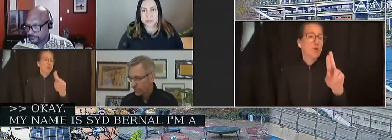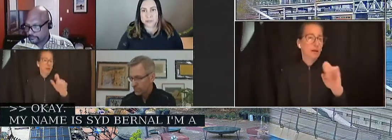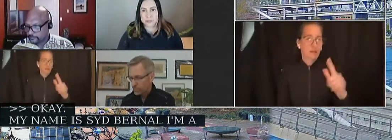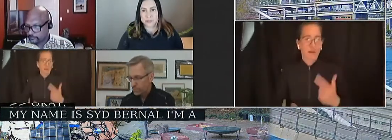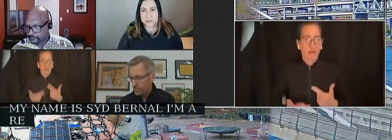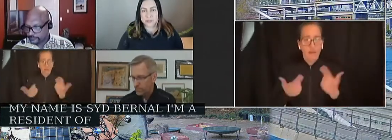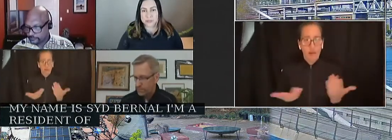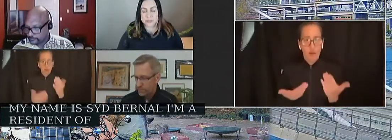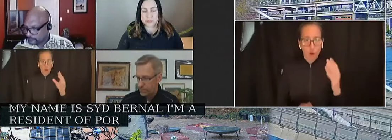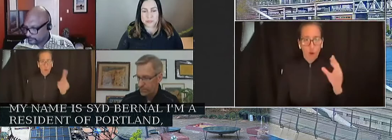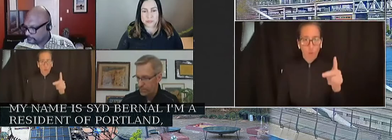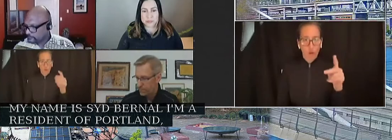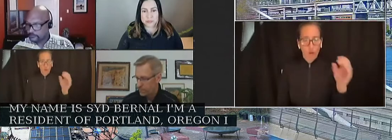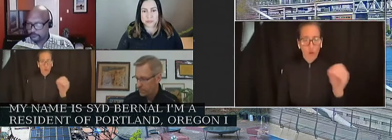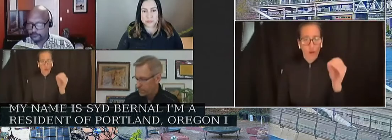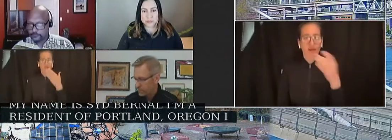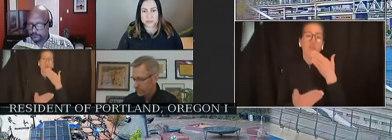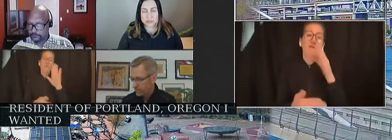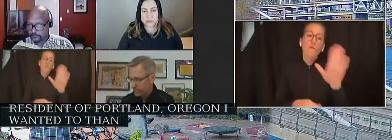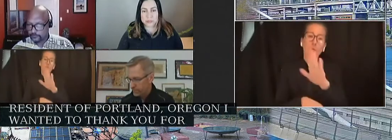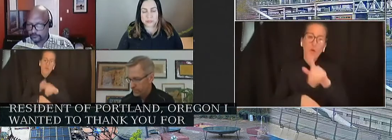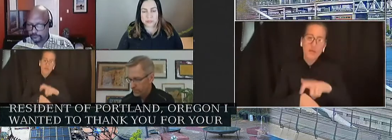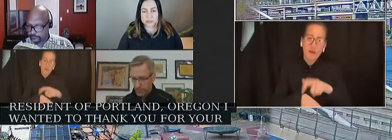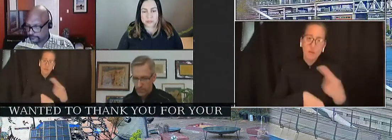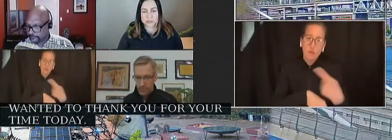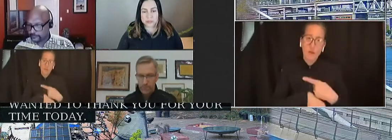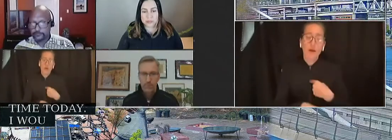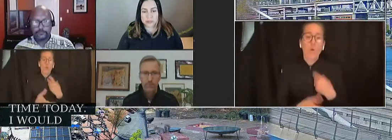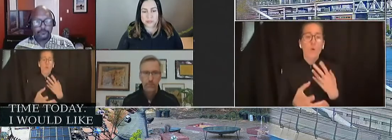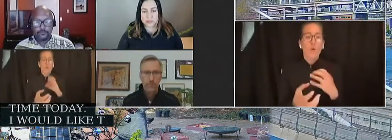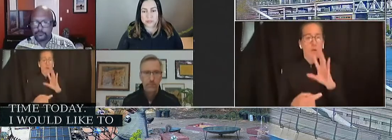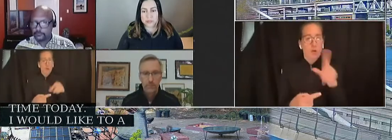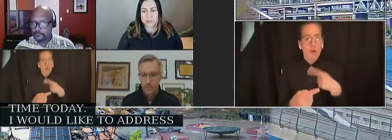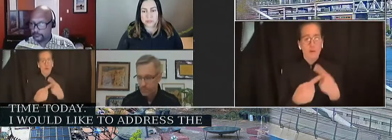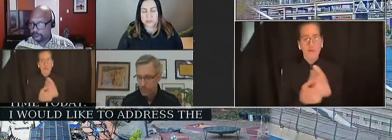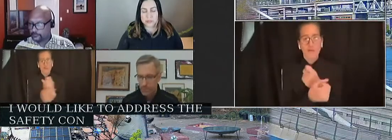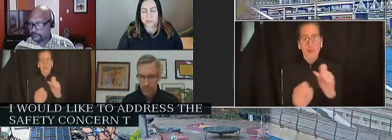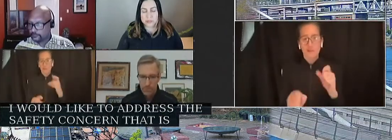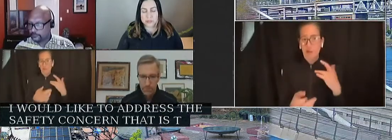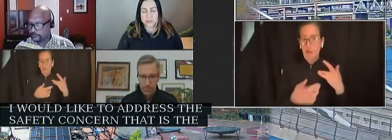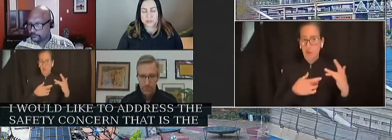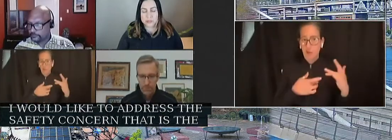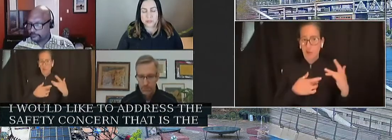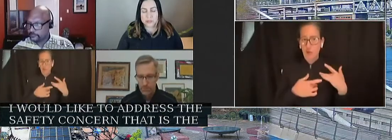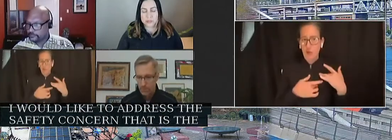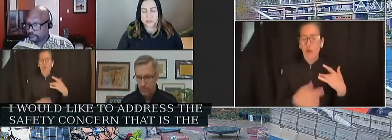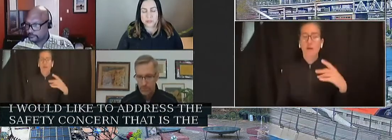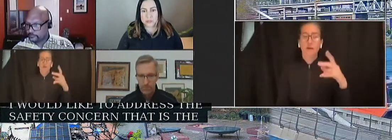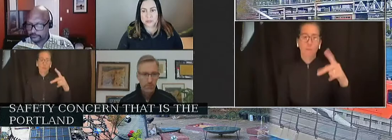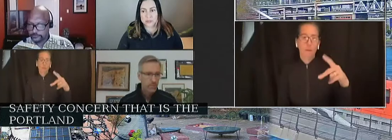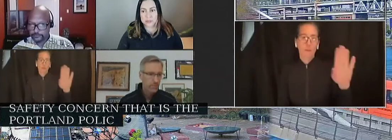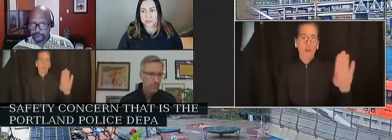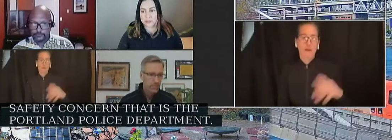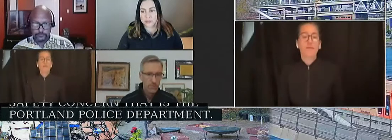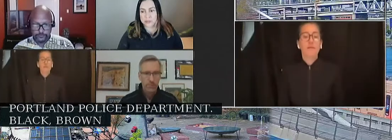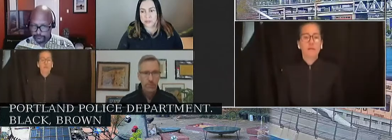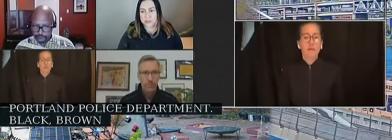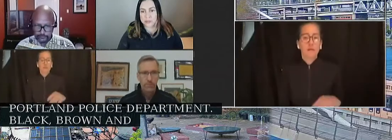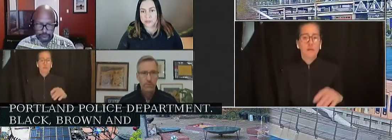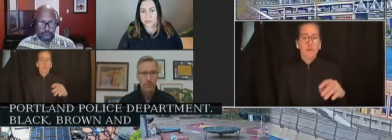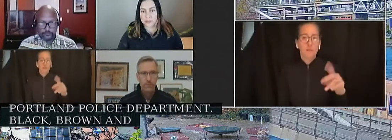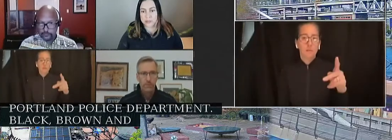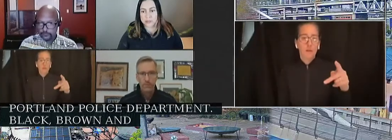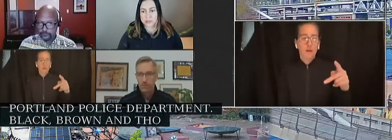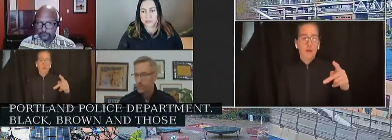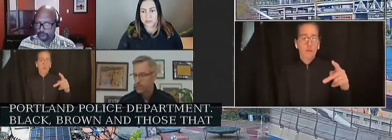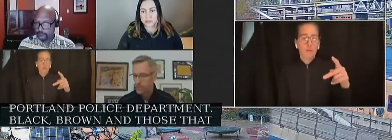you for your time today. I would like to address the safety concern that is the Portland Police Department. Black, Brown, and those that struggle with mental health issues